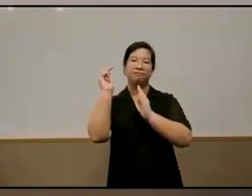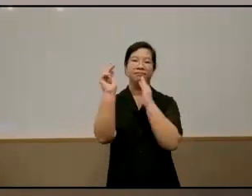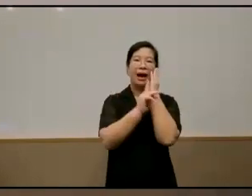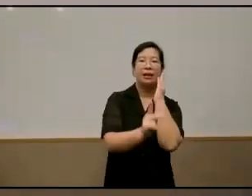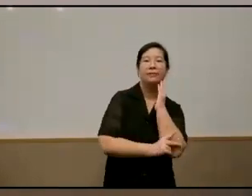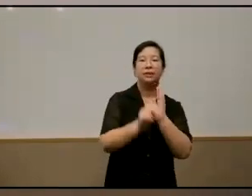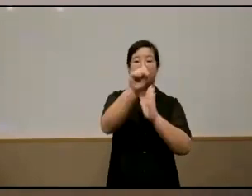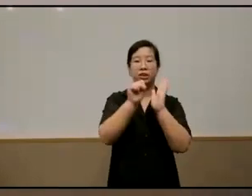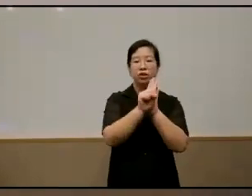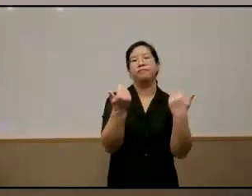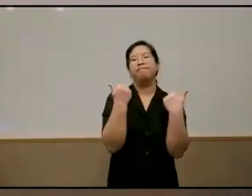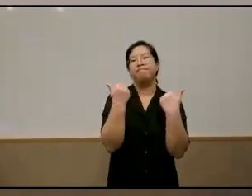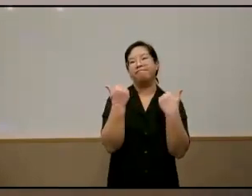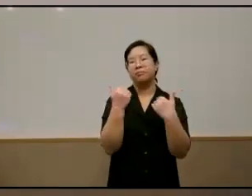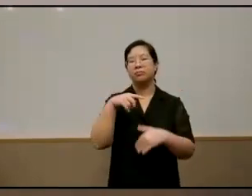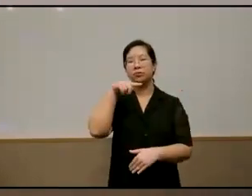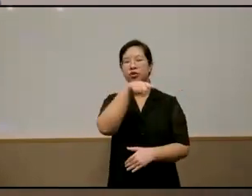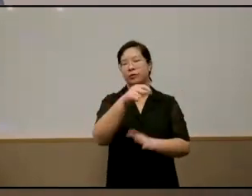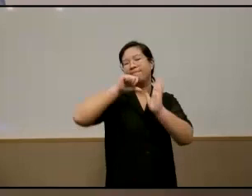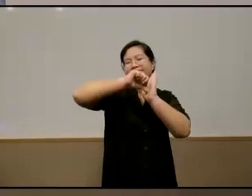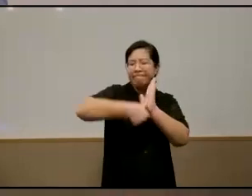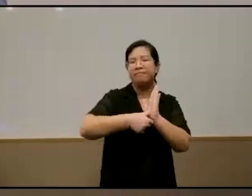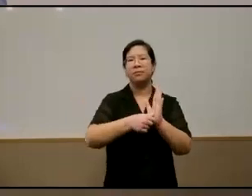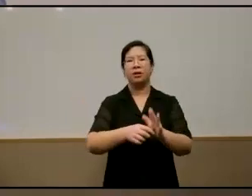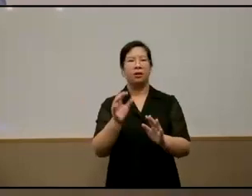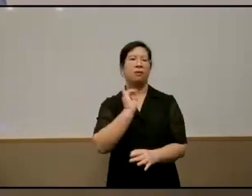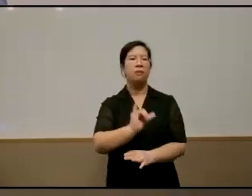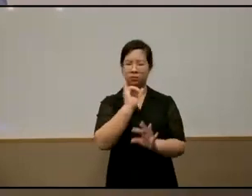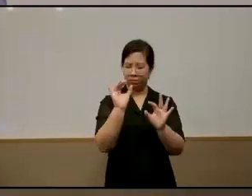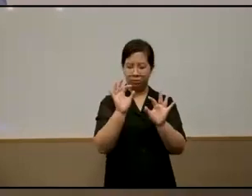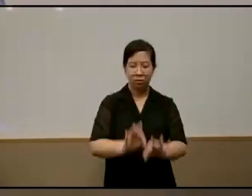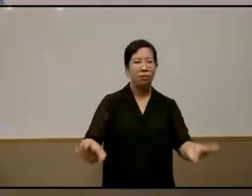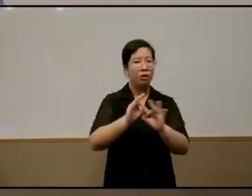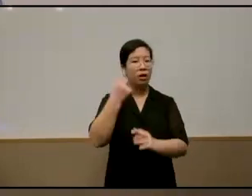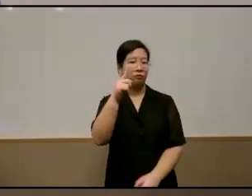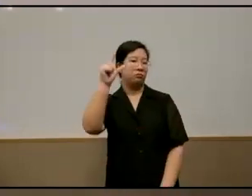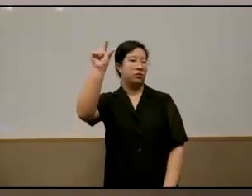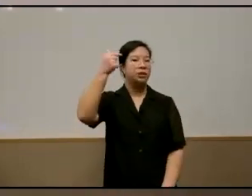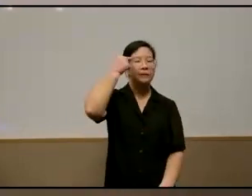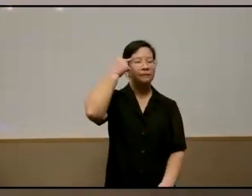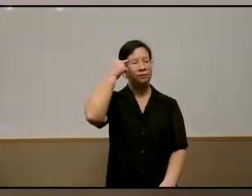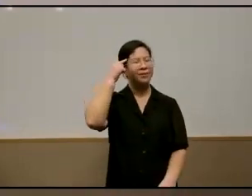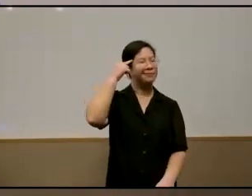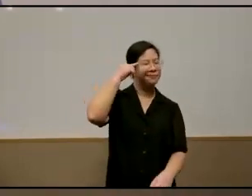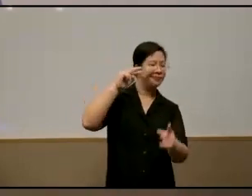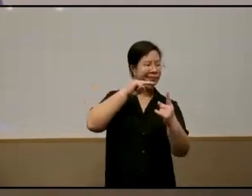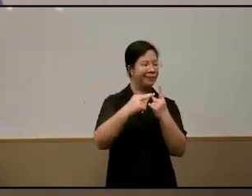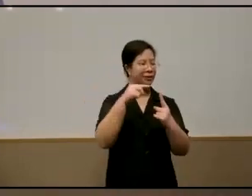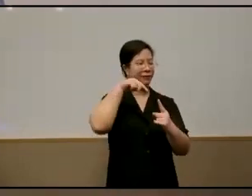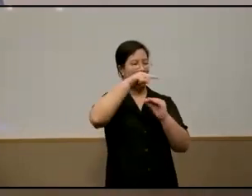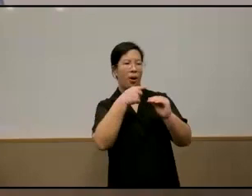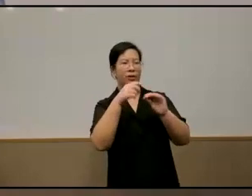government she did re-emphasize the importance for the government to rethink its approach to education